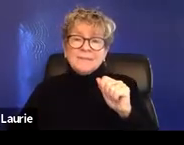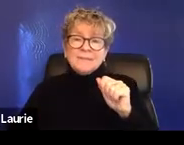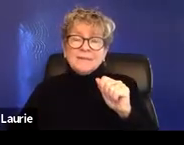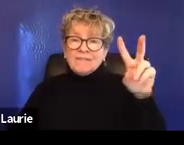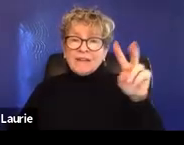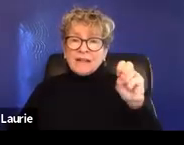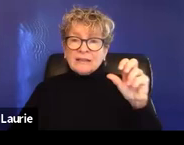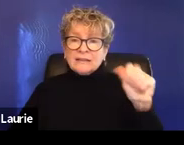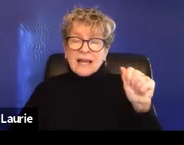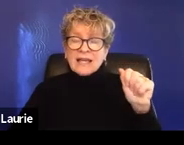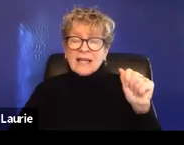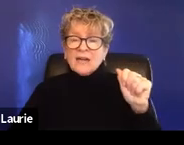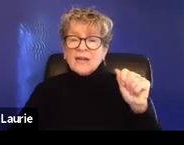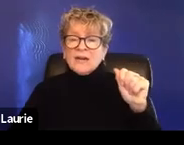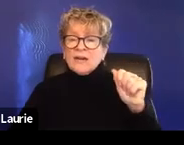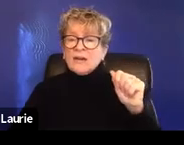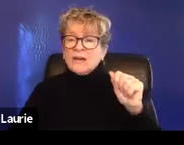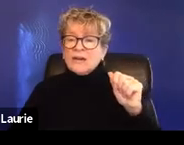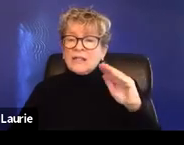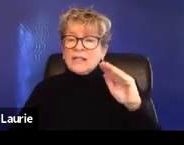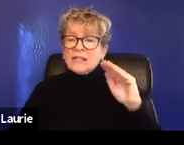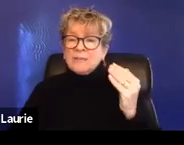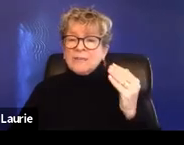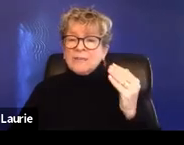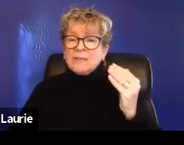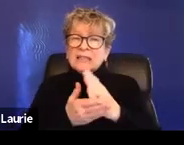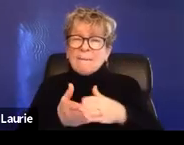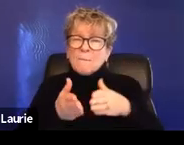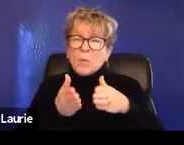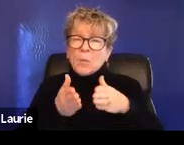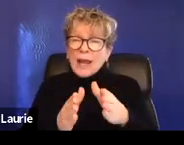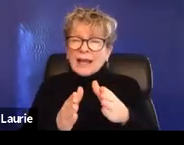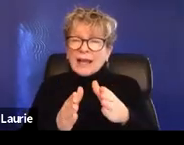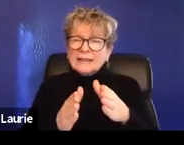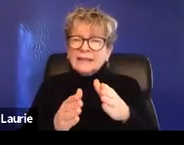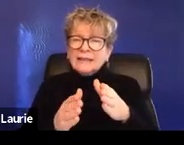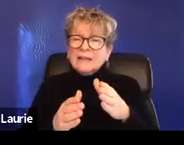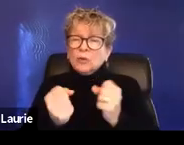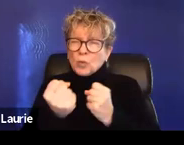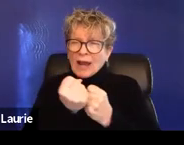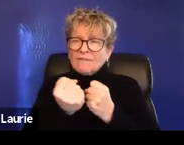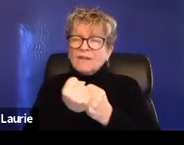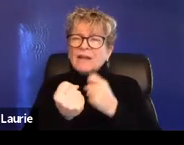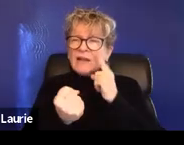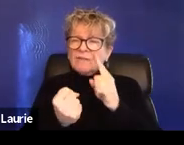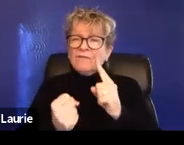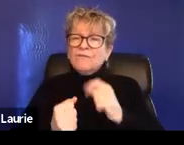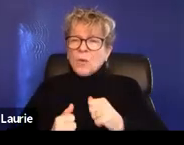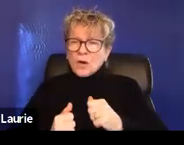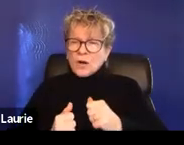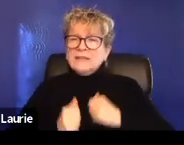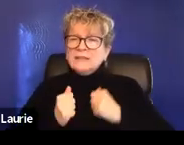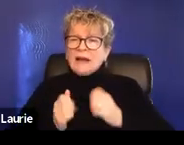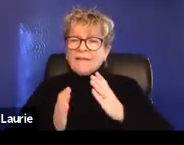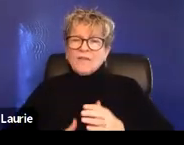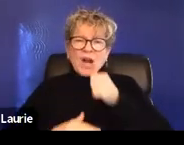statutes, there are ways to, um, advocate for a survivor, um, under the residential and